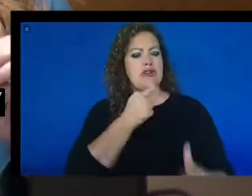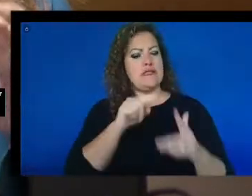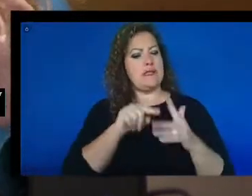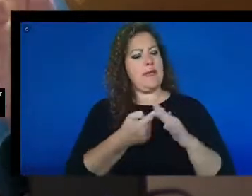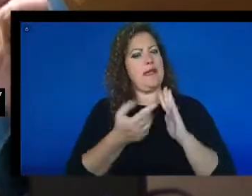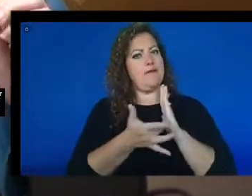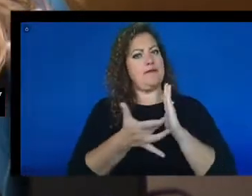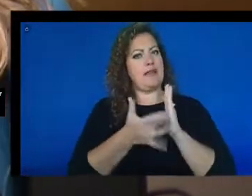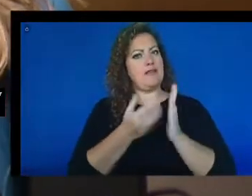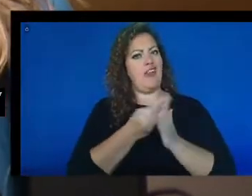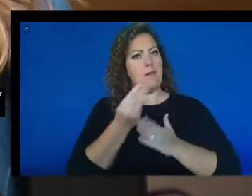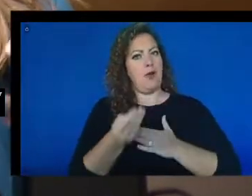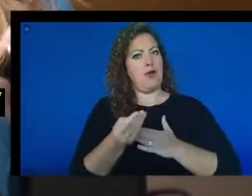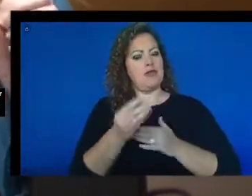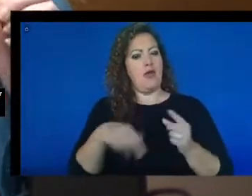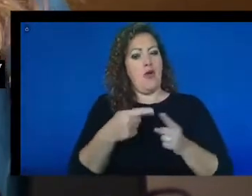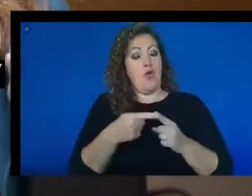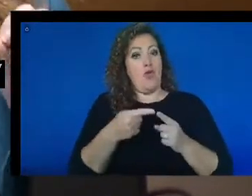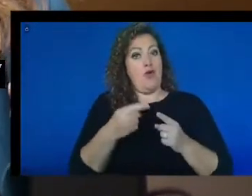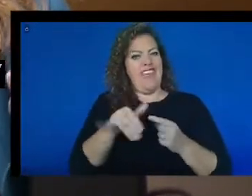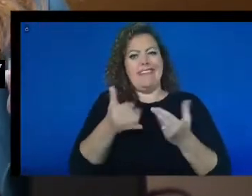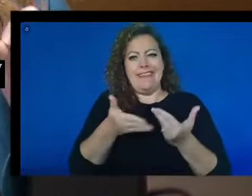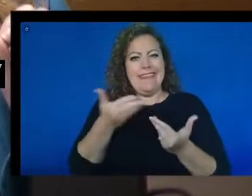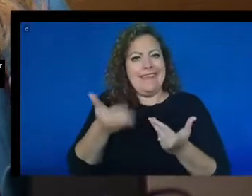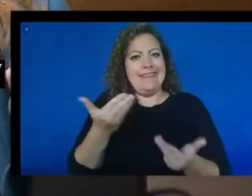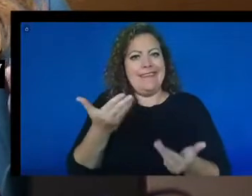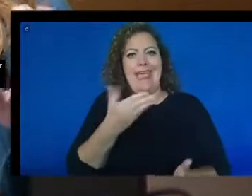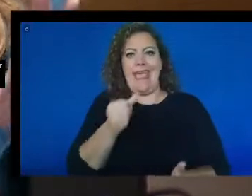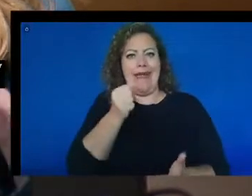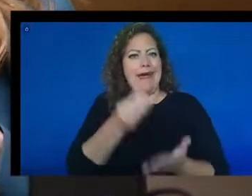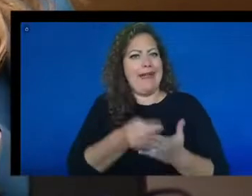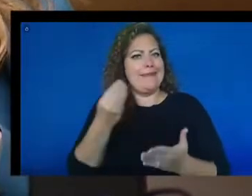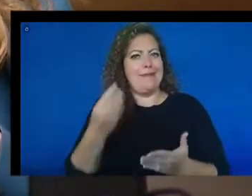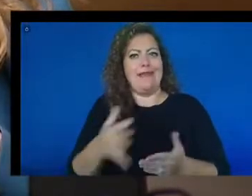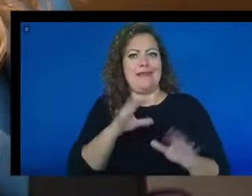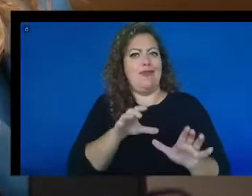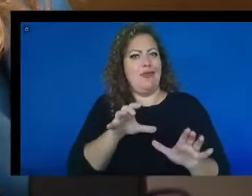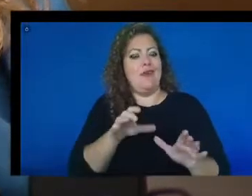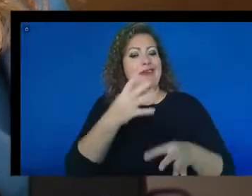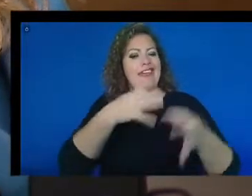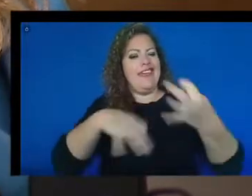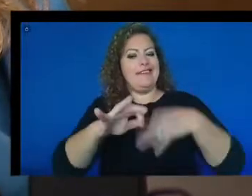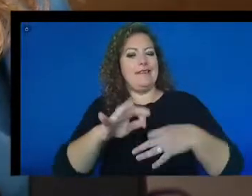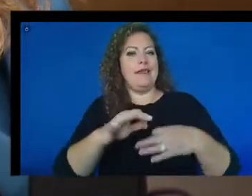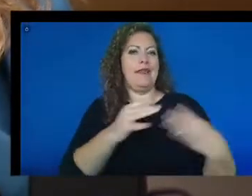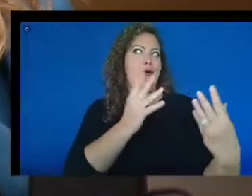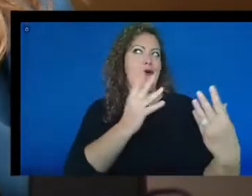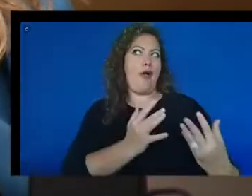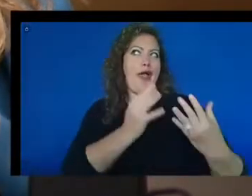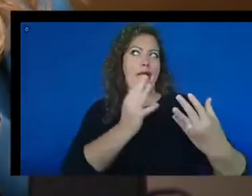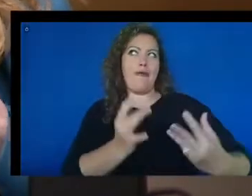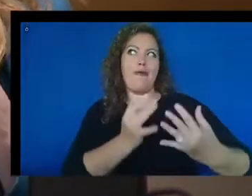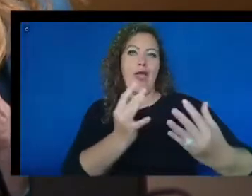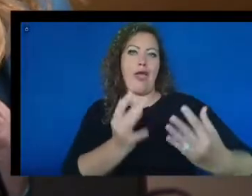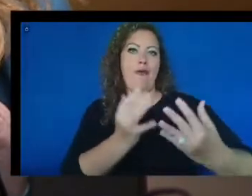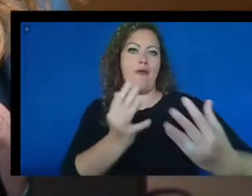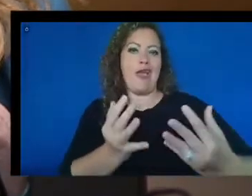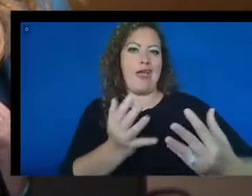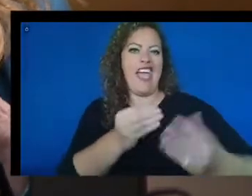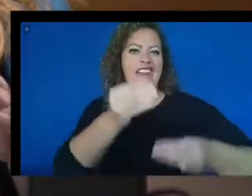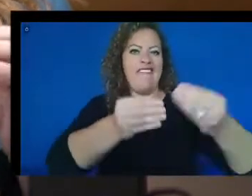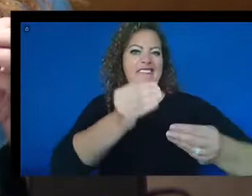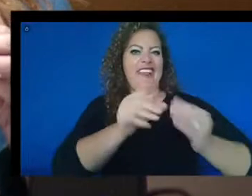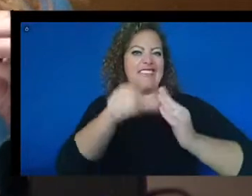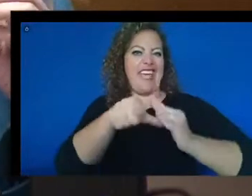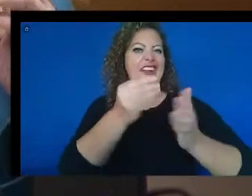purchase when it's easy and inexpensive to do rather than wait and have to do fixes that are expensive